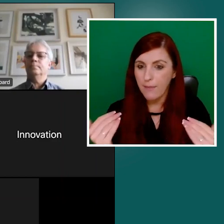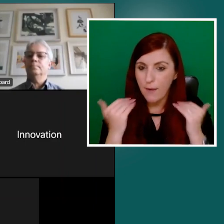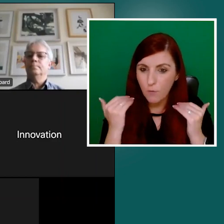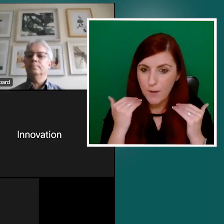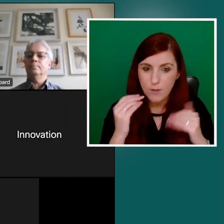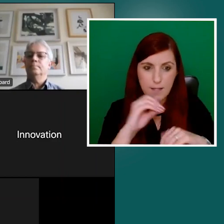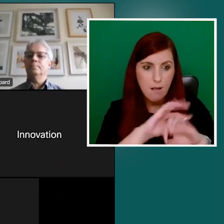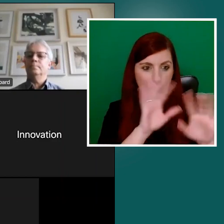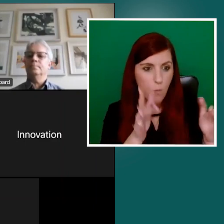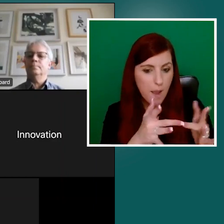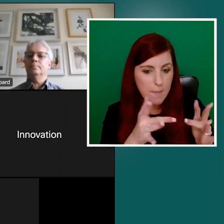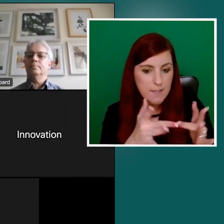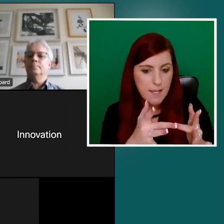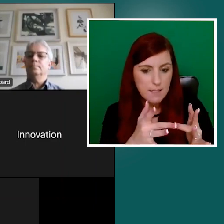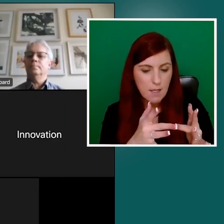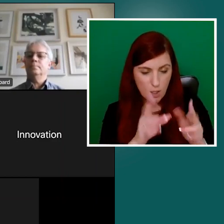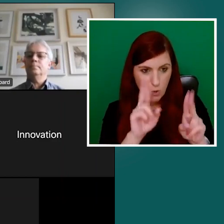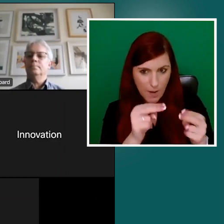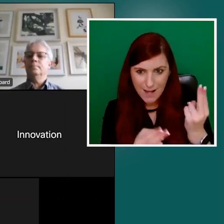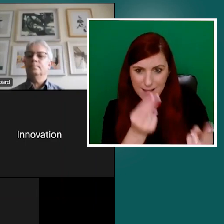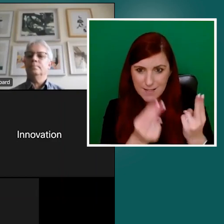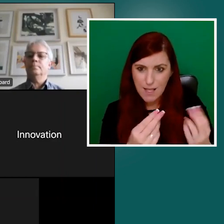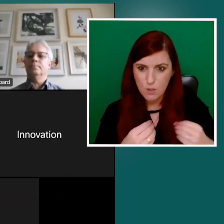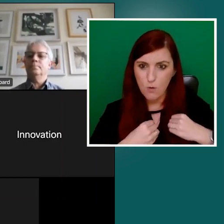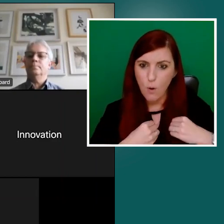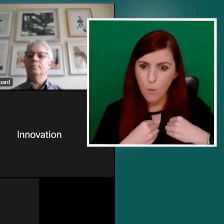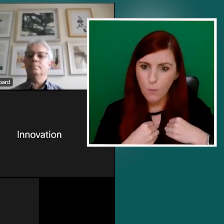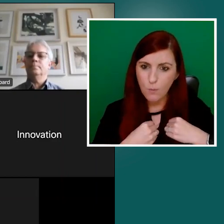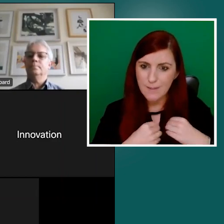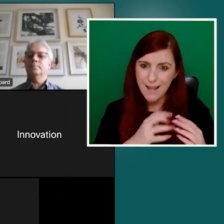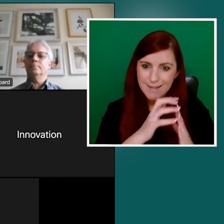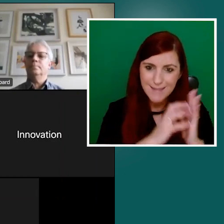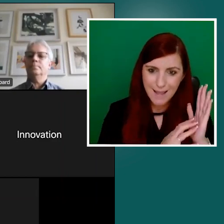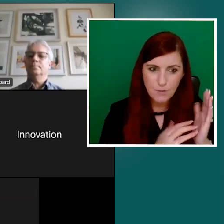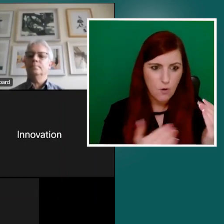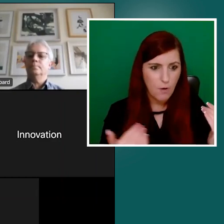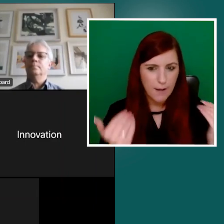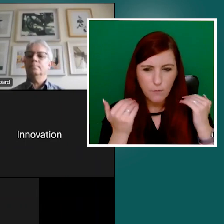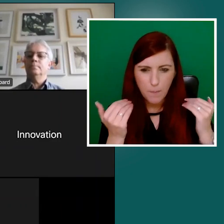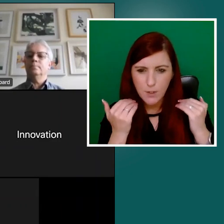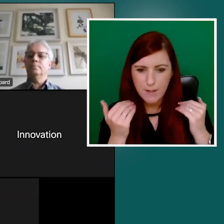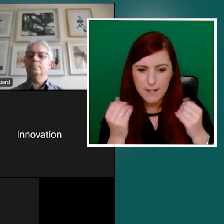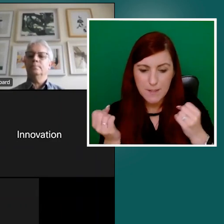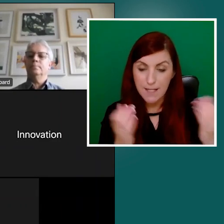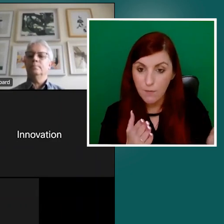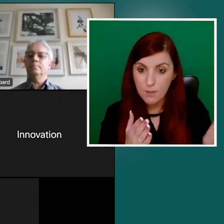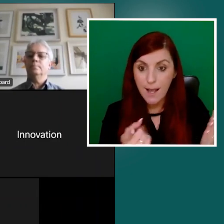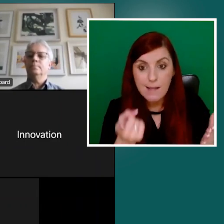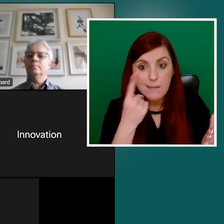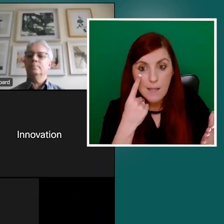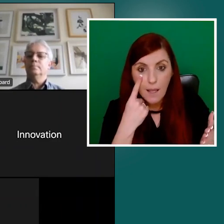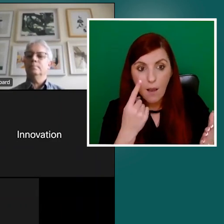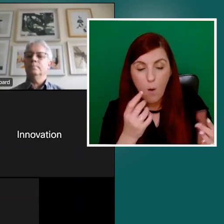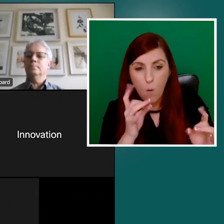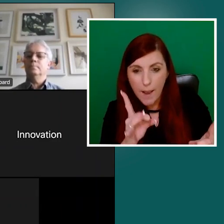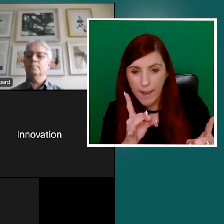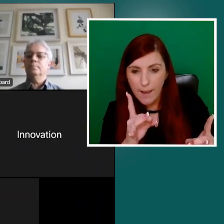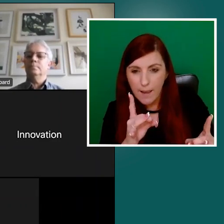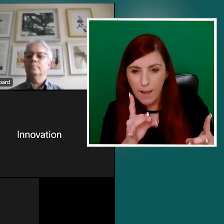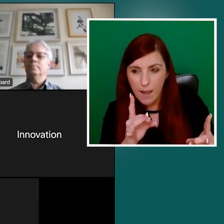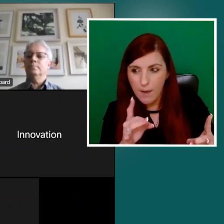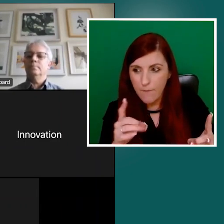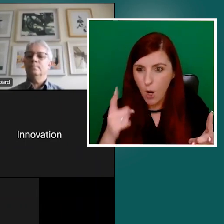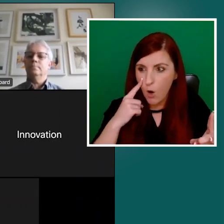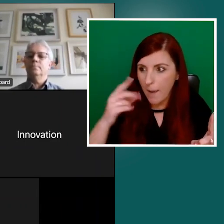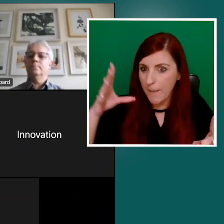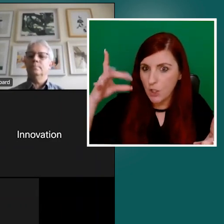or information that's being delivered and see, you know, how does it stack up? Against, um, you know, some of those checklists. If, if you're